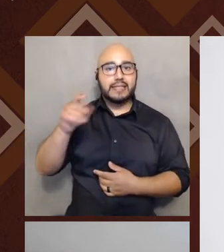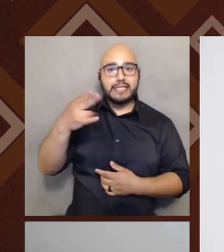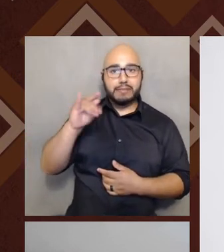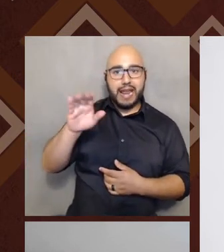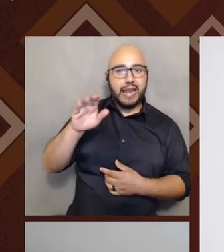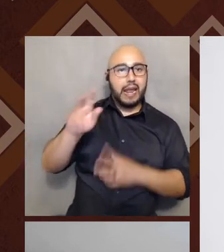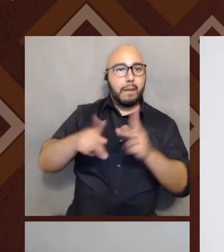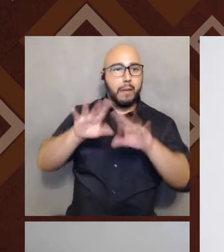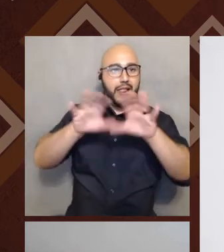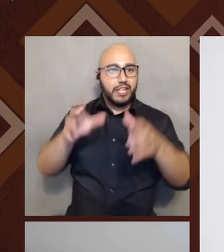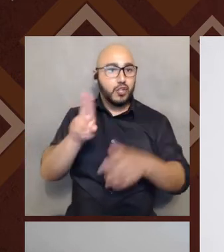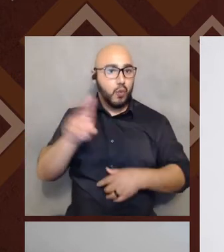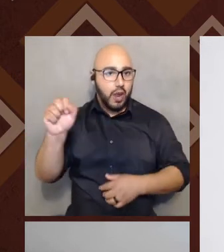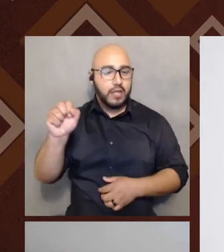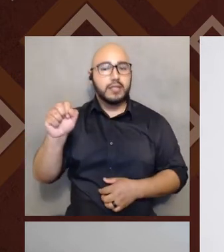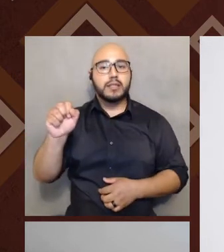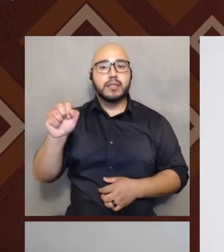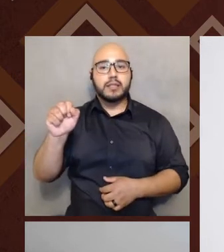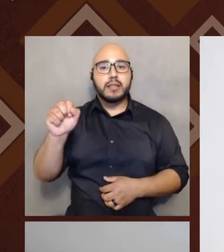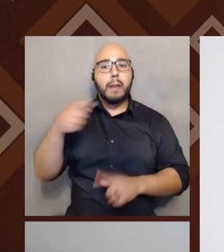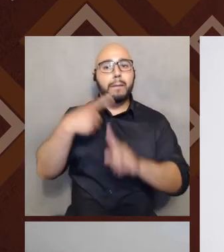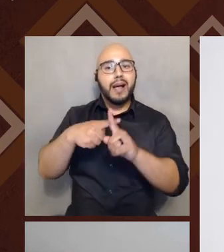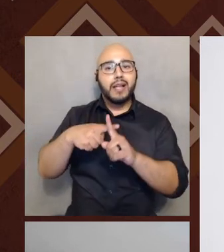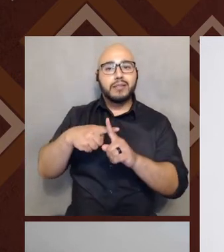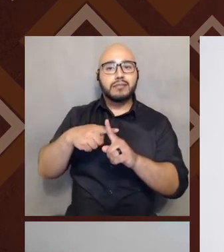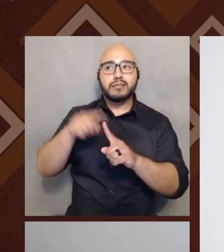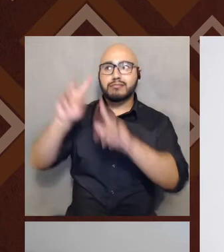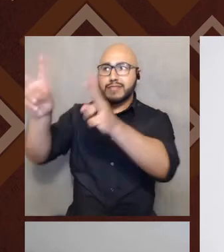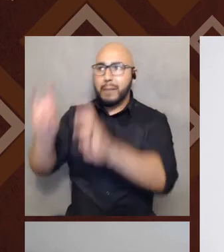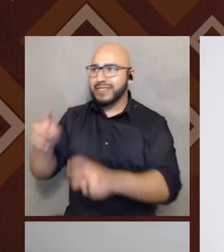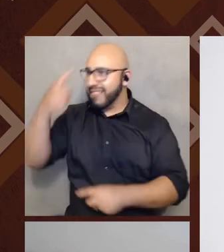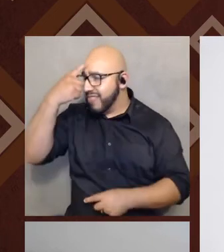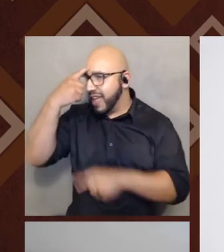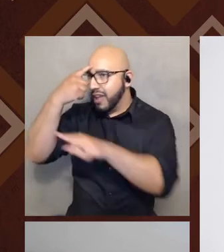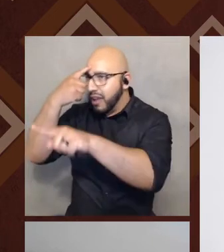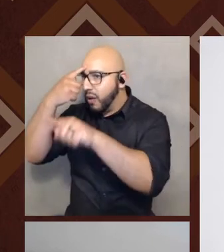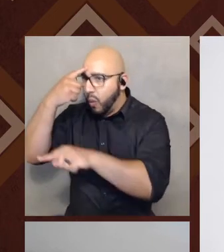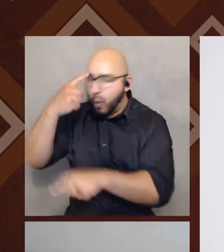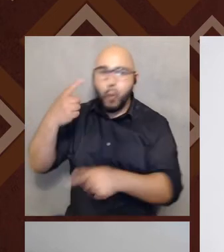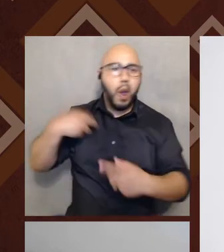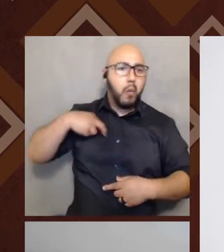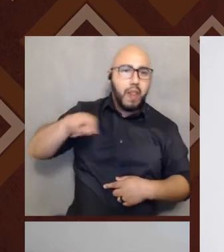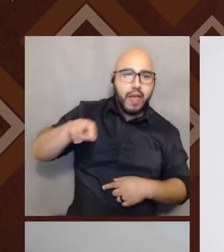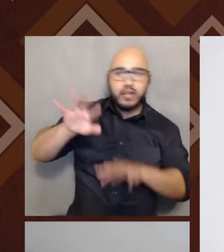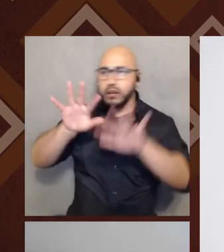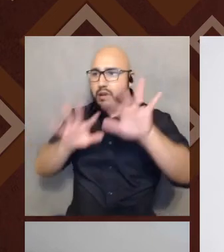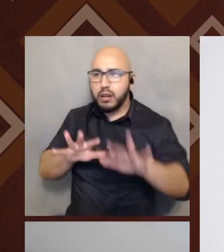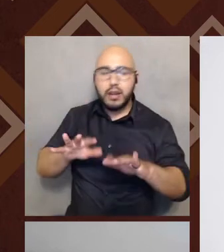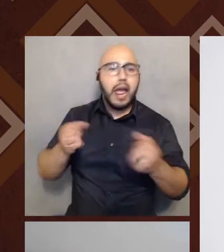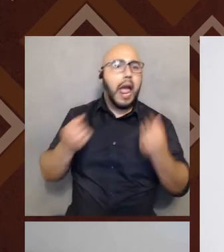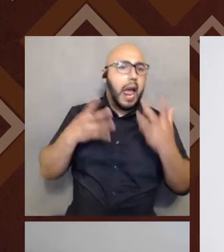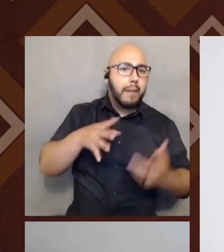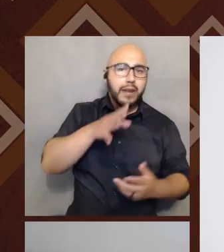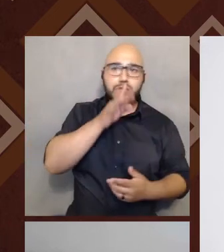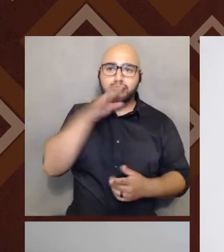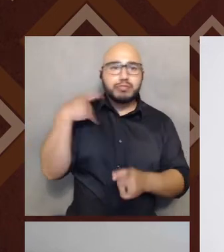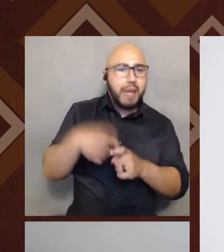.S. And what do they think about this? And what do they, what religion are they? And how many of them speak Spanish?